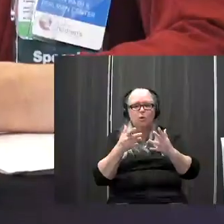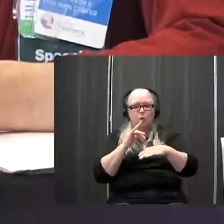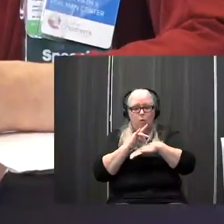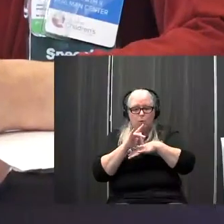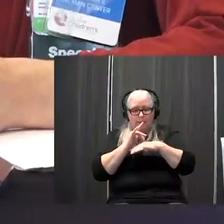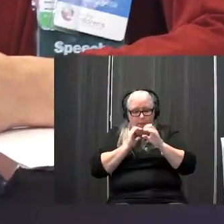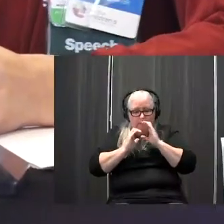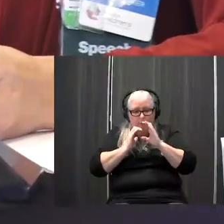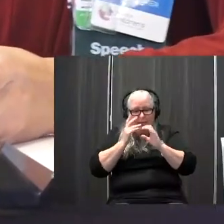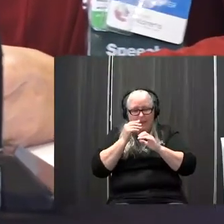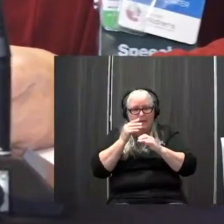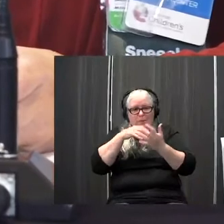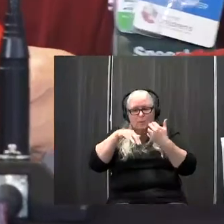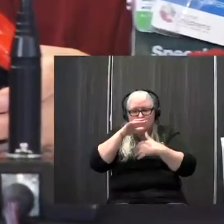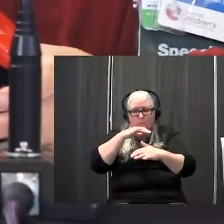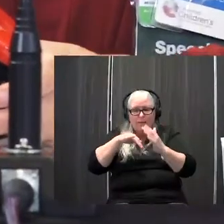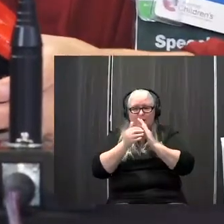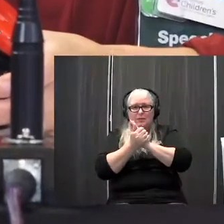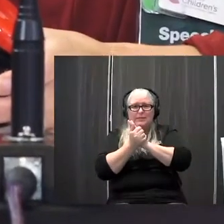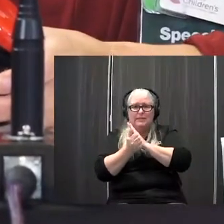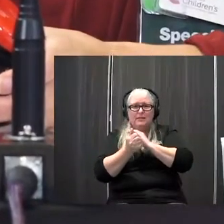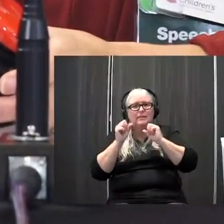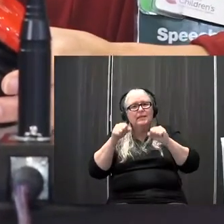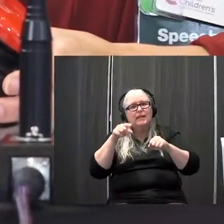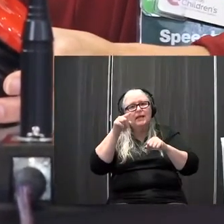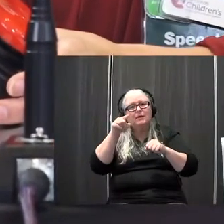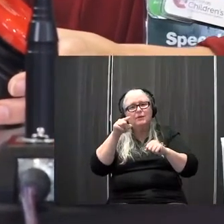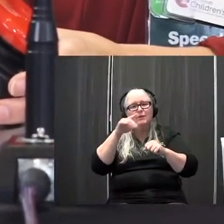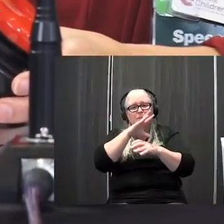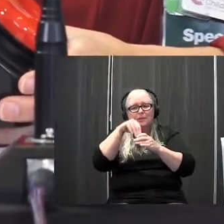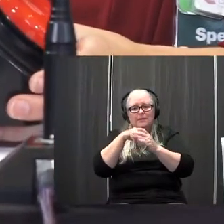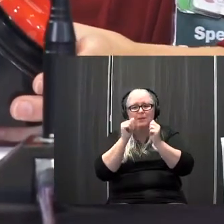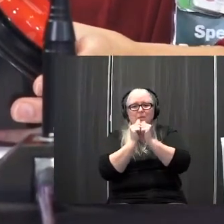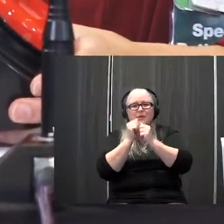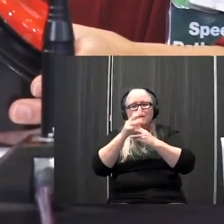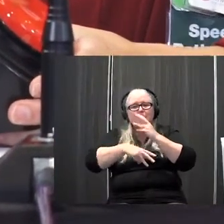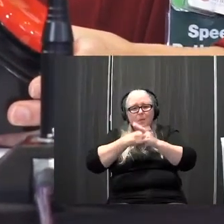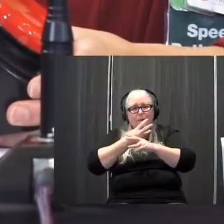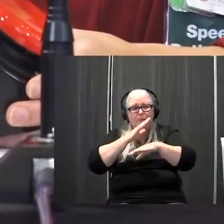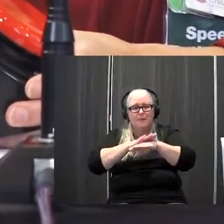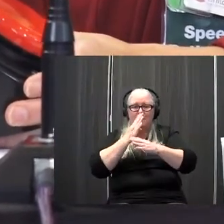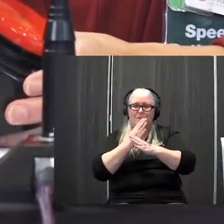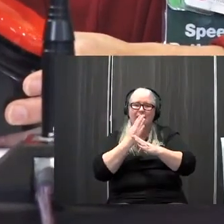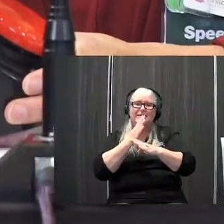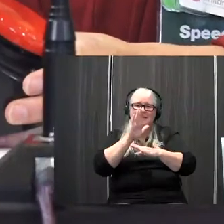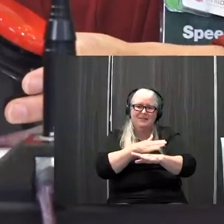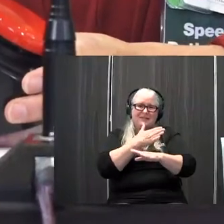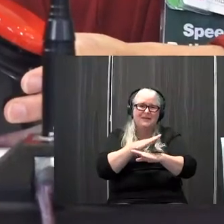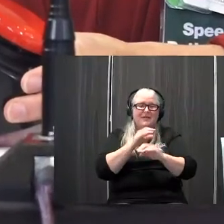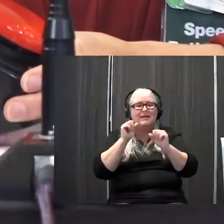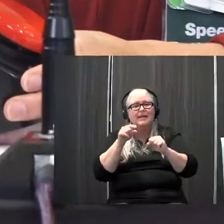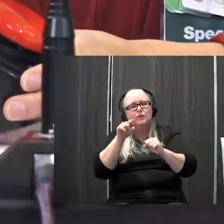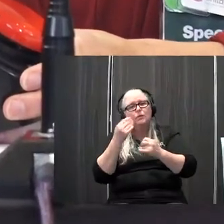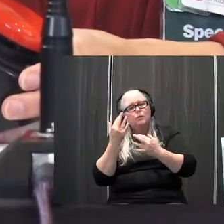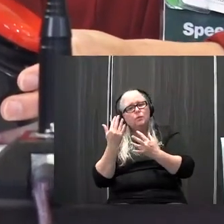skills so can you participate in a wheels and the bus song can you you know wait for the